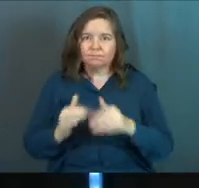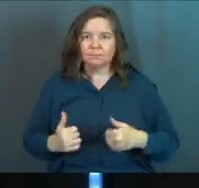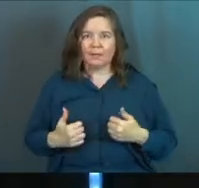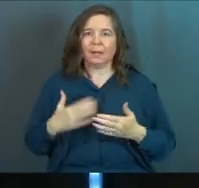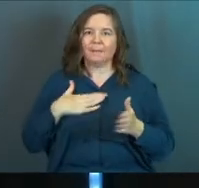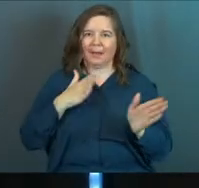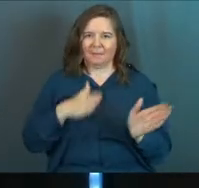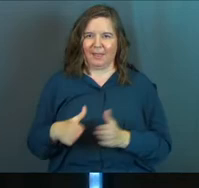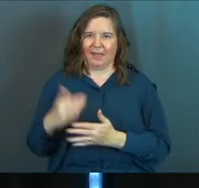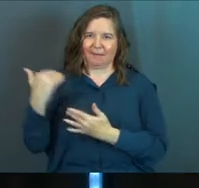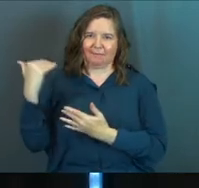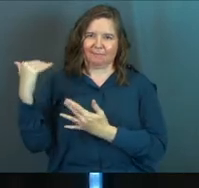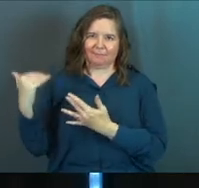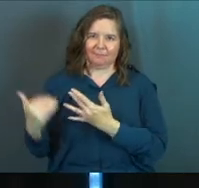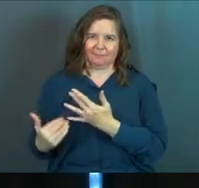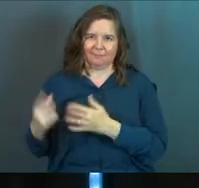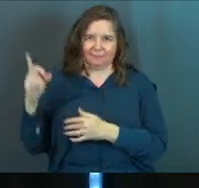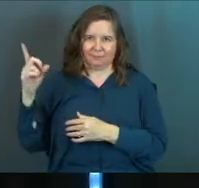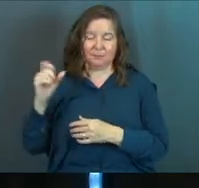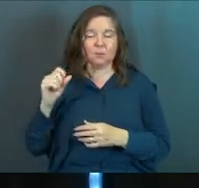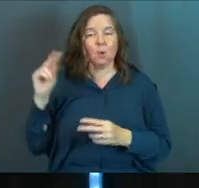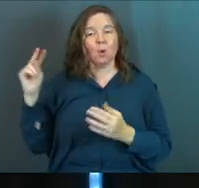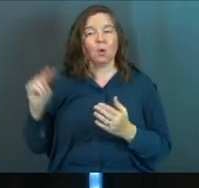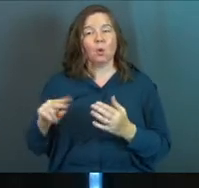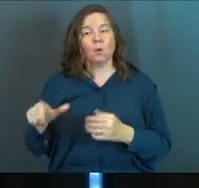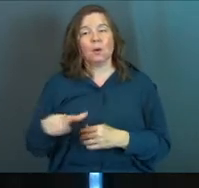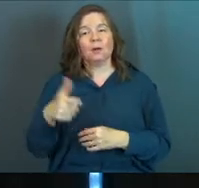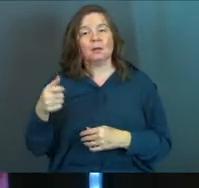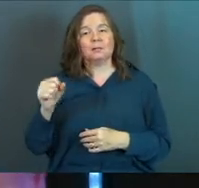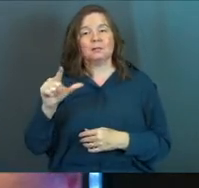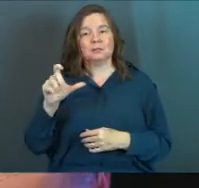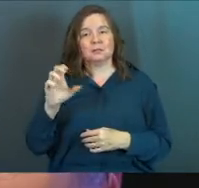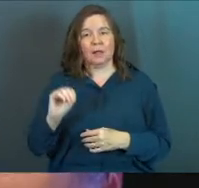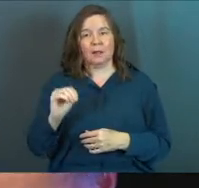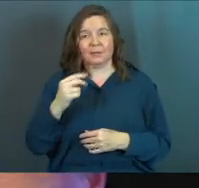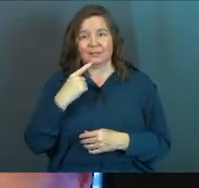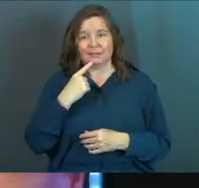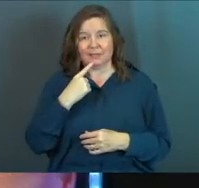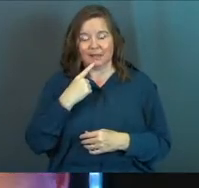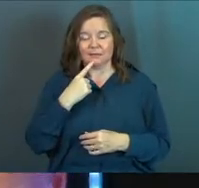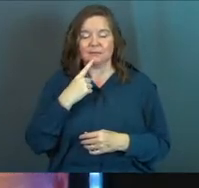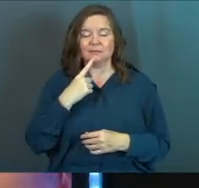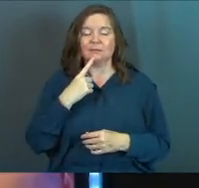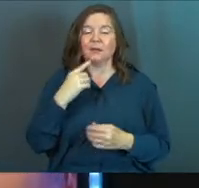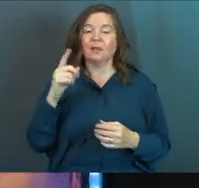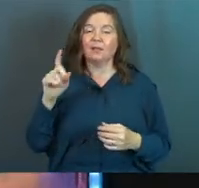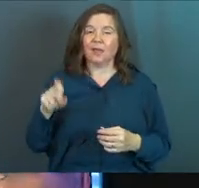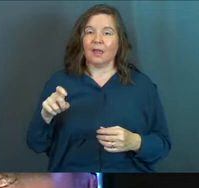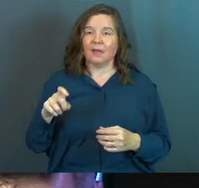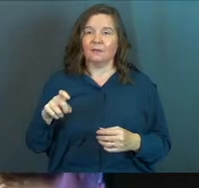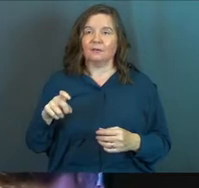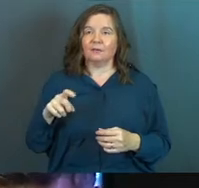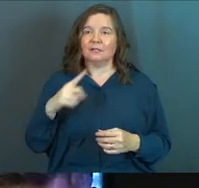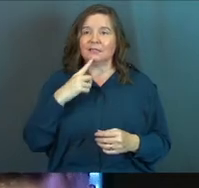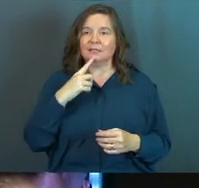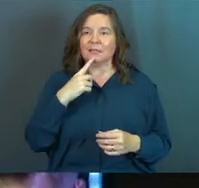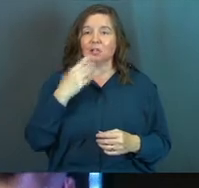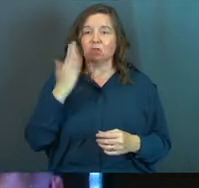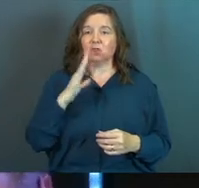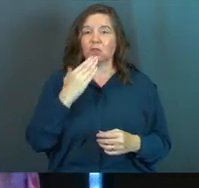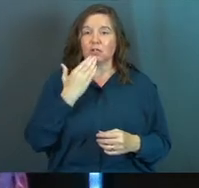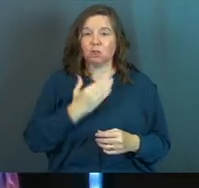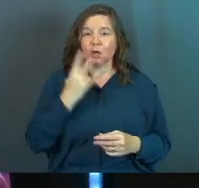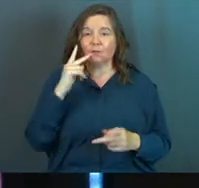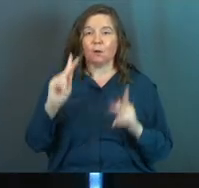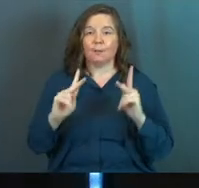Here's my plan. And so look at what else Solomon has to say. He says, they have to, he says it's good for